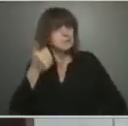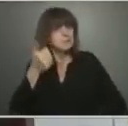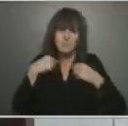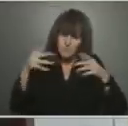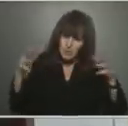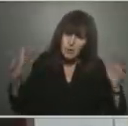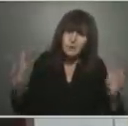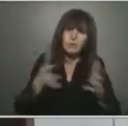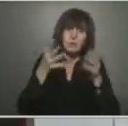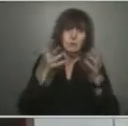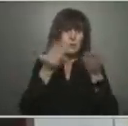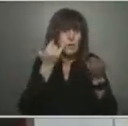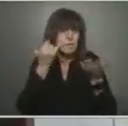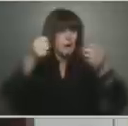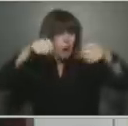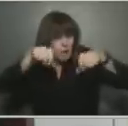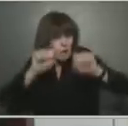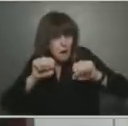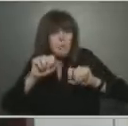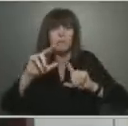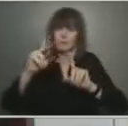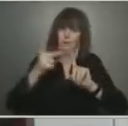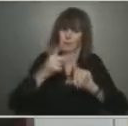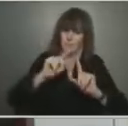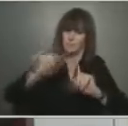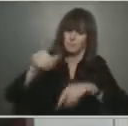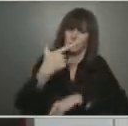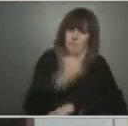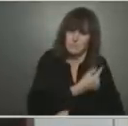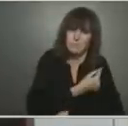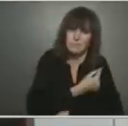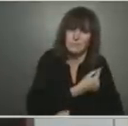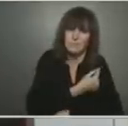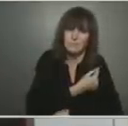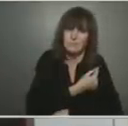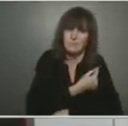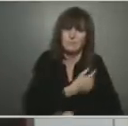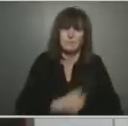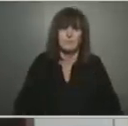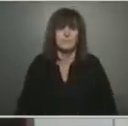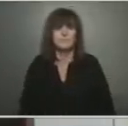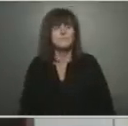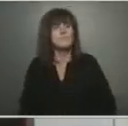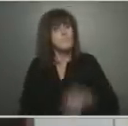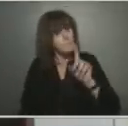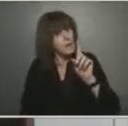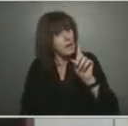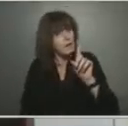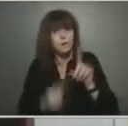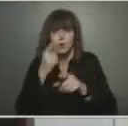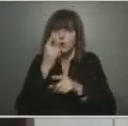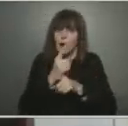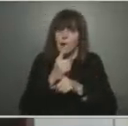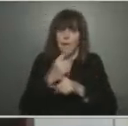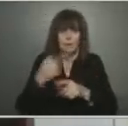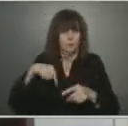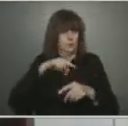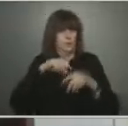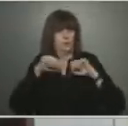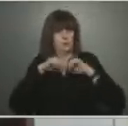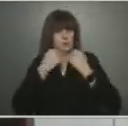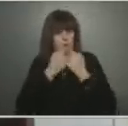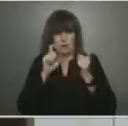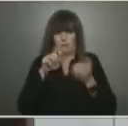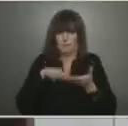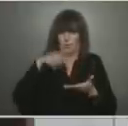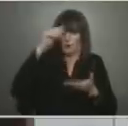days after their last dose. But you're absolutely right, we have to learn as a society to live with this virus, to